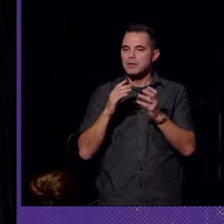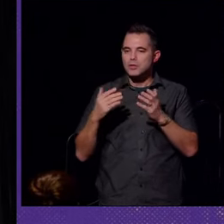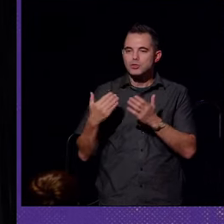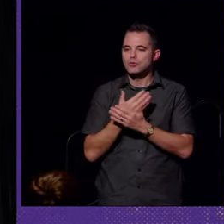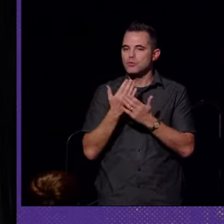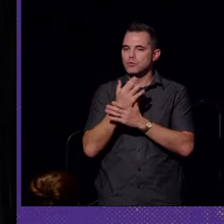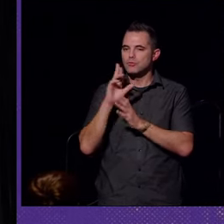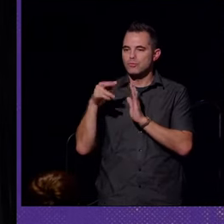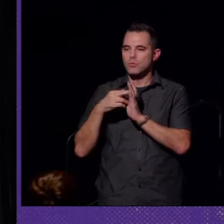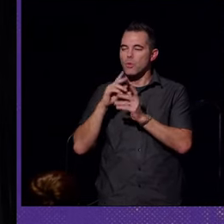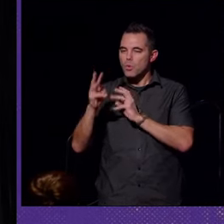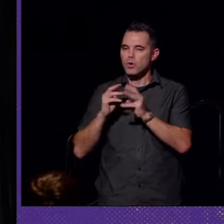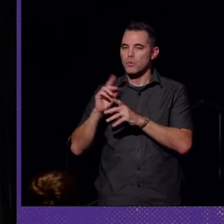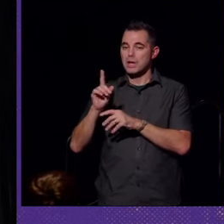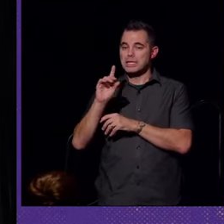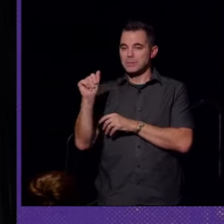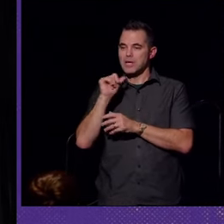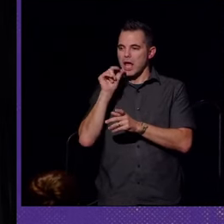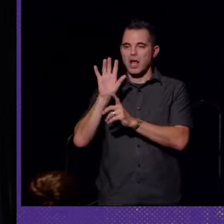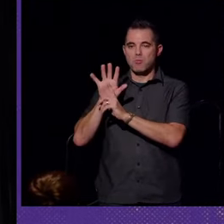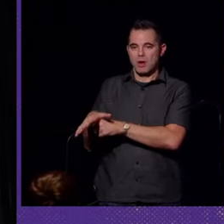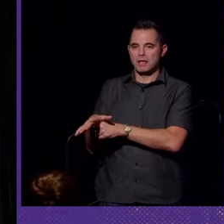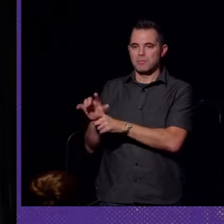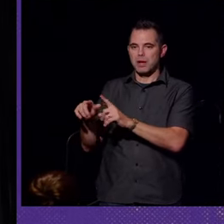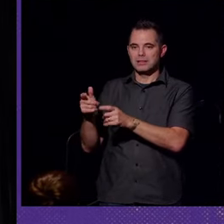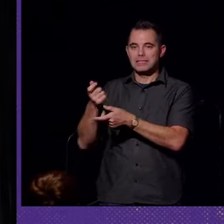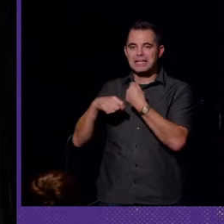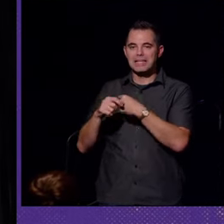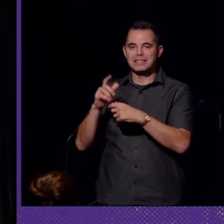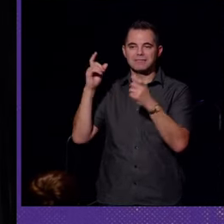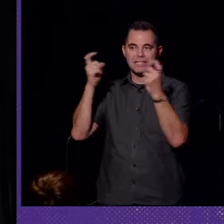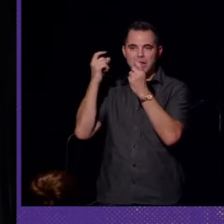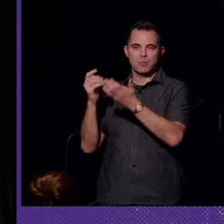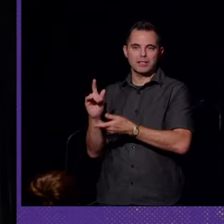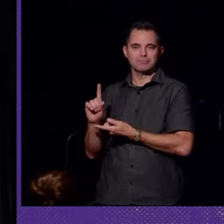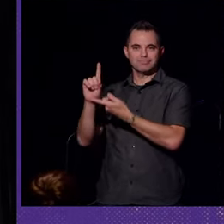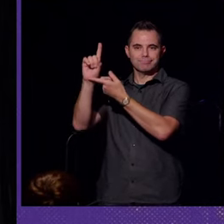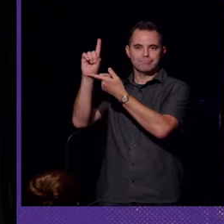where disability is not oppressed, but rather celebrated.